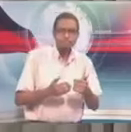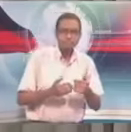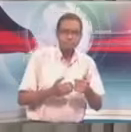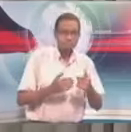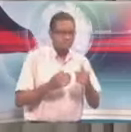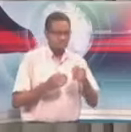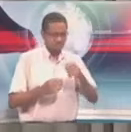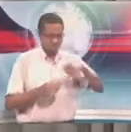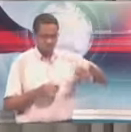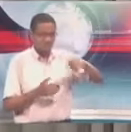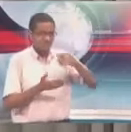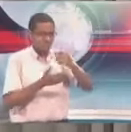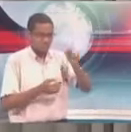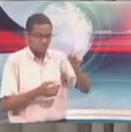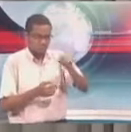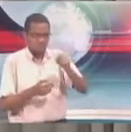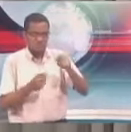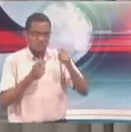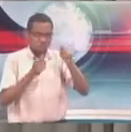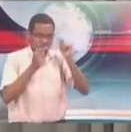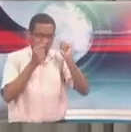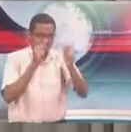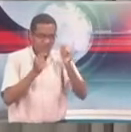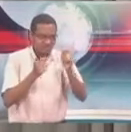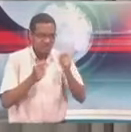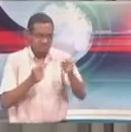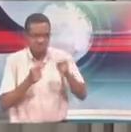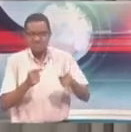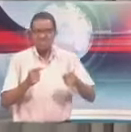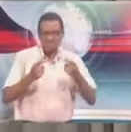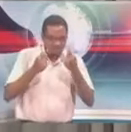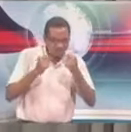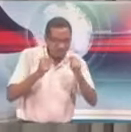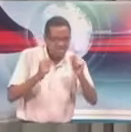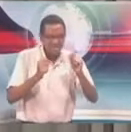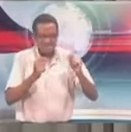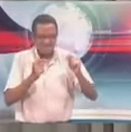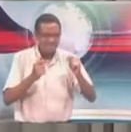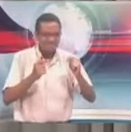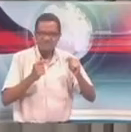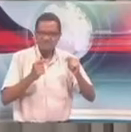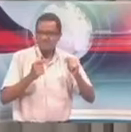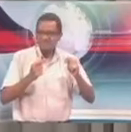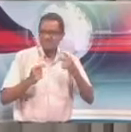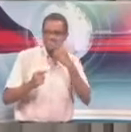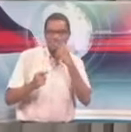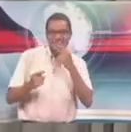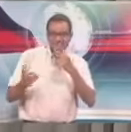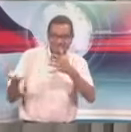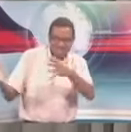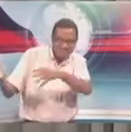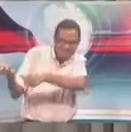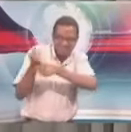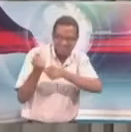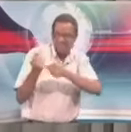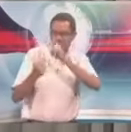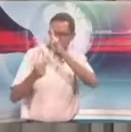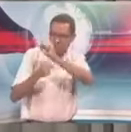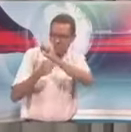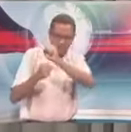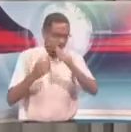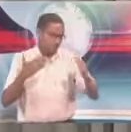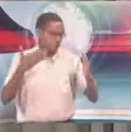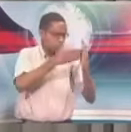and create this mischief, continues to be our closest ally. I continue to be in constant, constant conversation